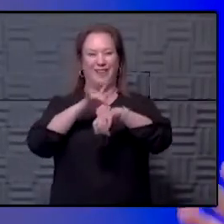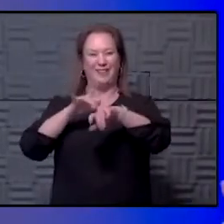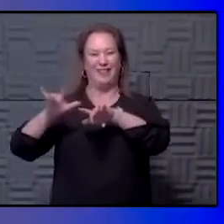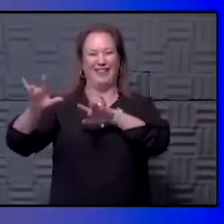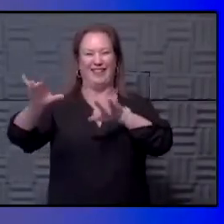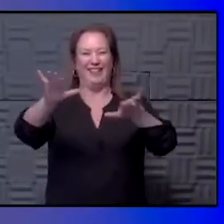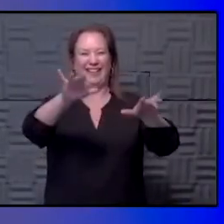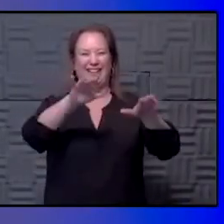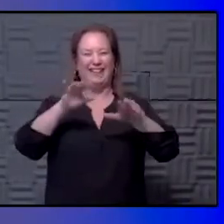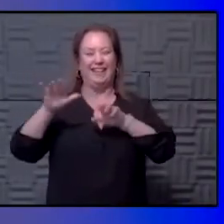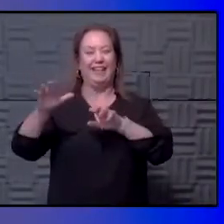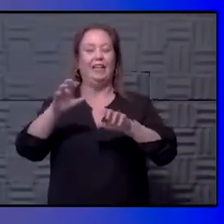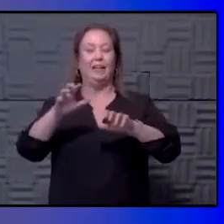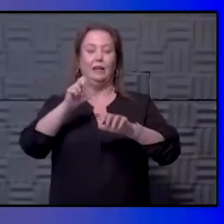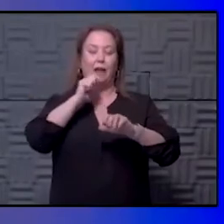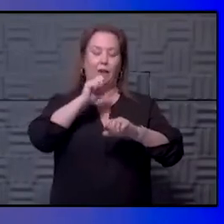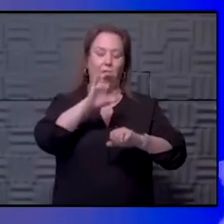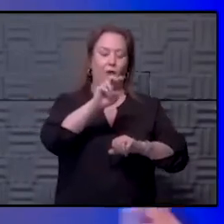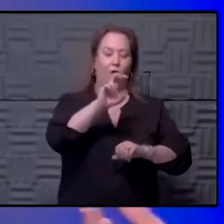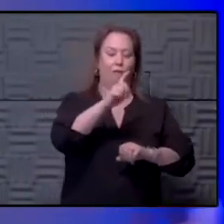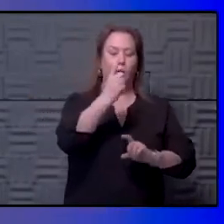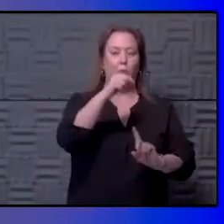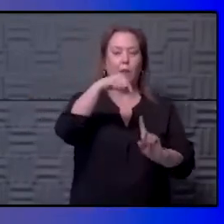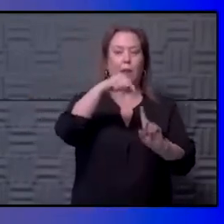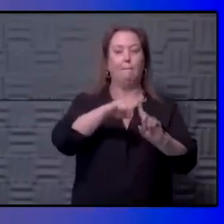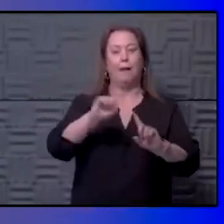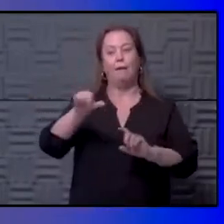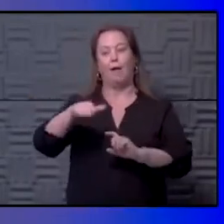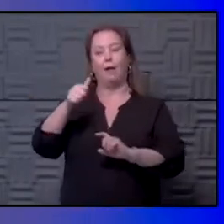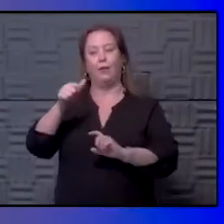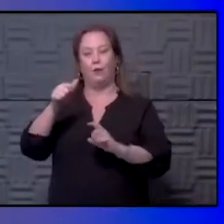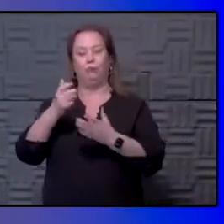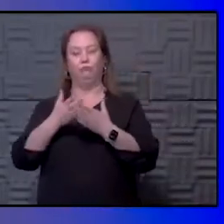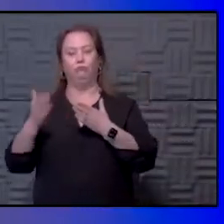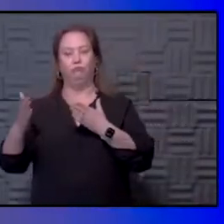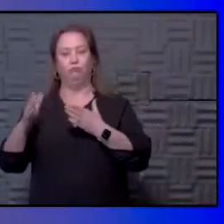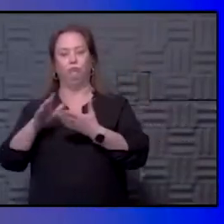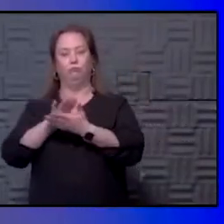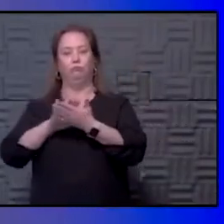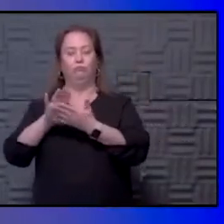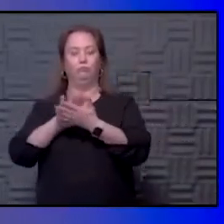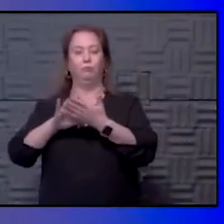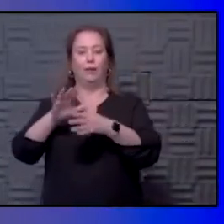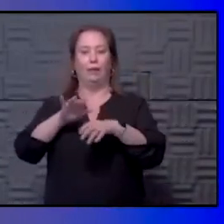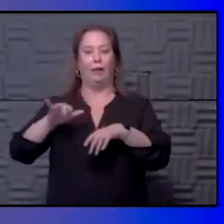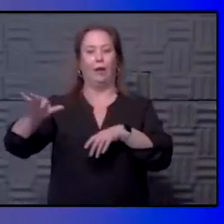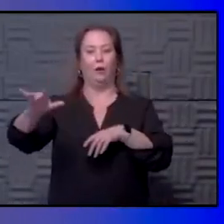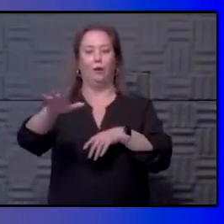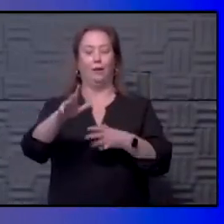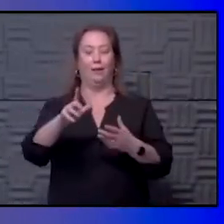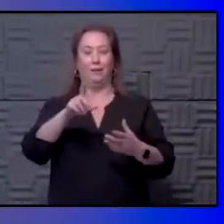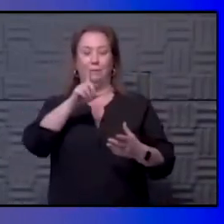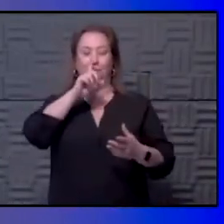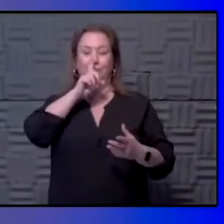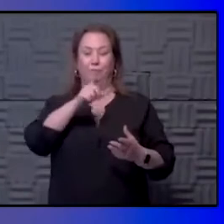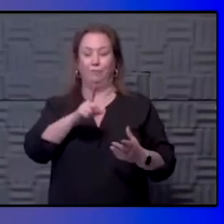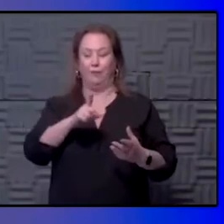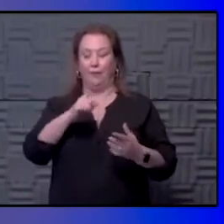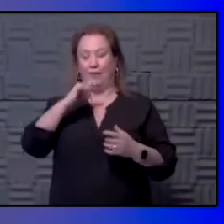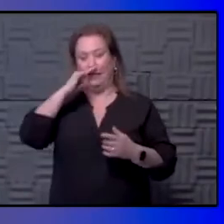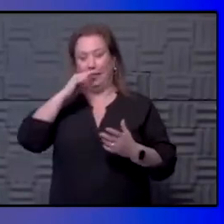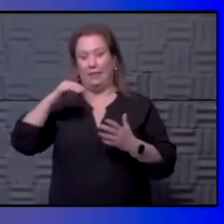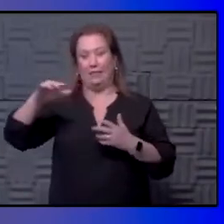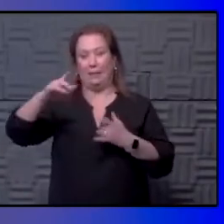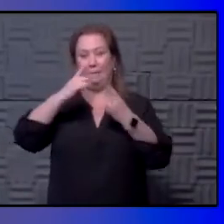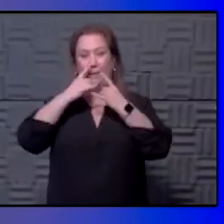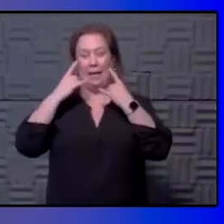surfaces, not specific to prevent COVID-19, but other organisms that are running around on surfaces. So I don't know how realistic it is to have kids running